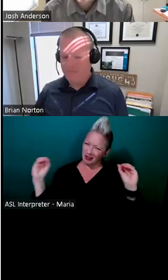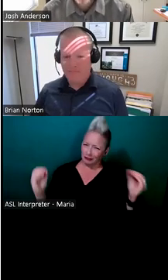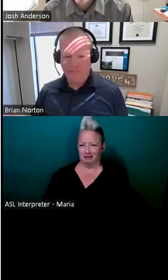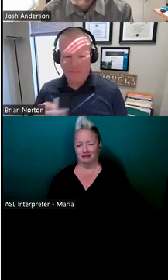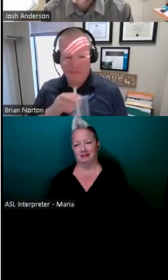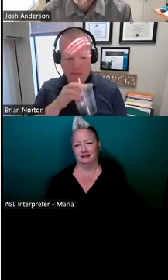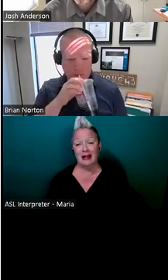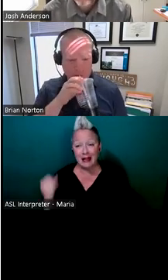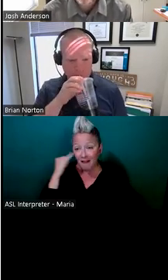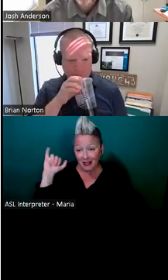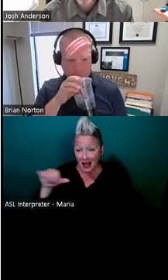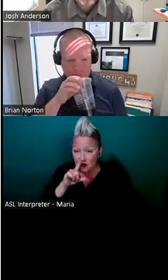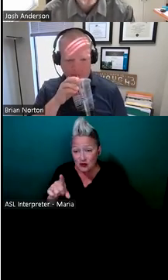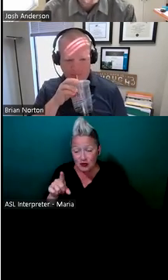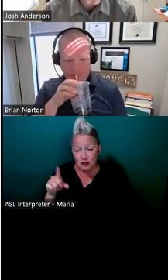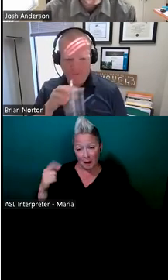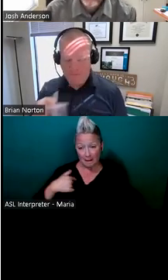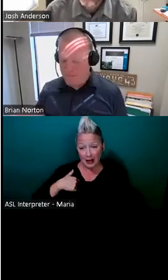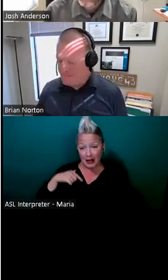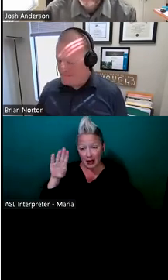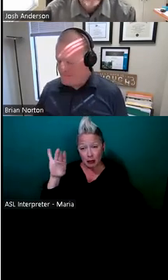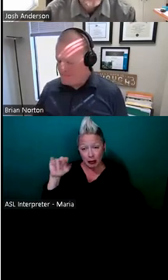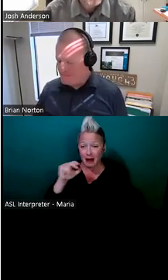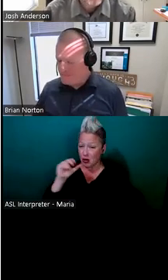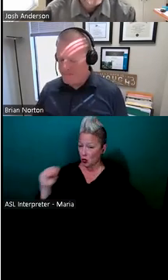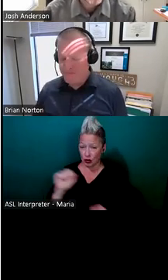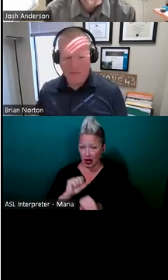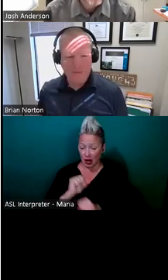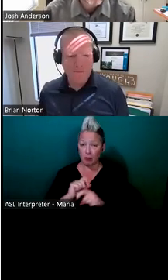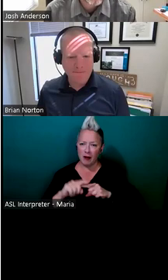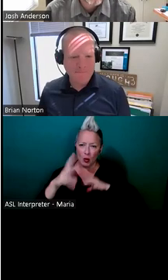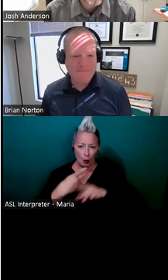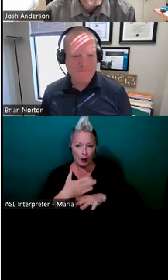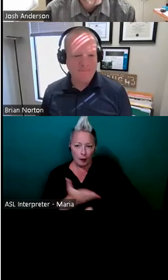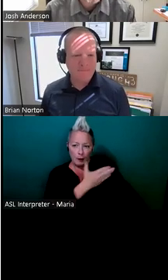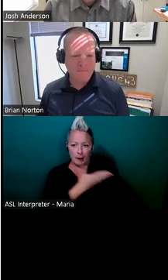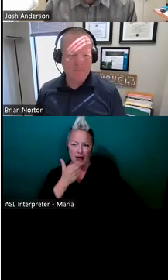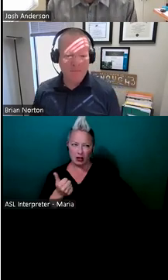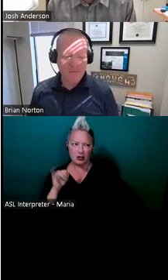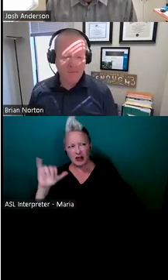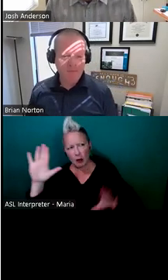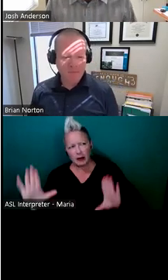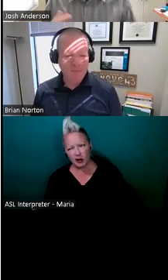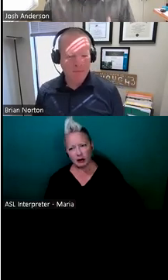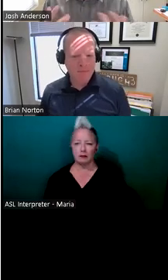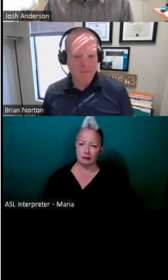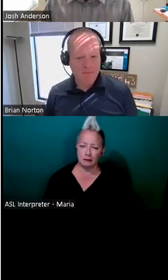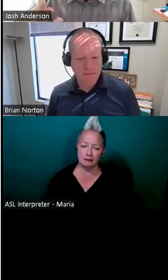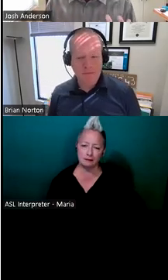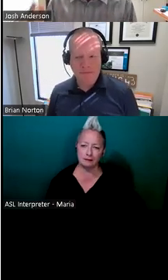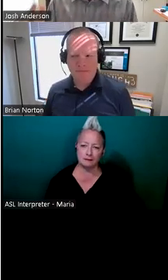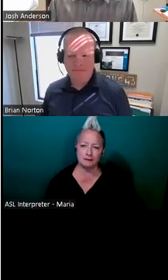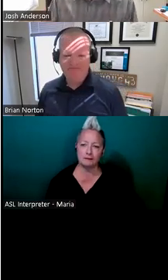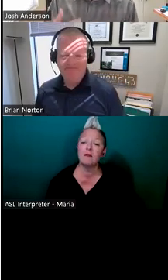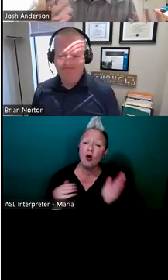probably wouldn't have jobs if that was true, but the world would be much more accommodating. So it would be really great. So a lot of times there's different